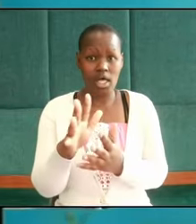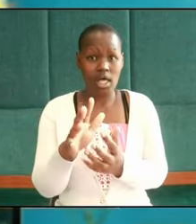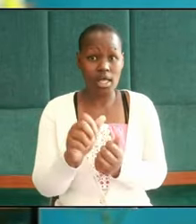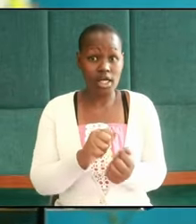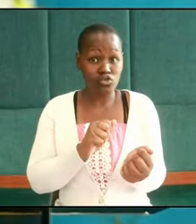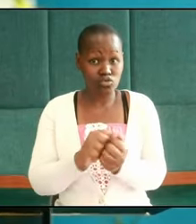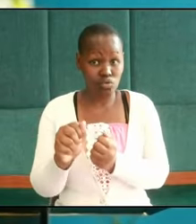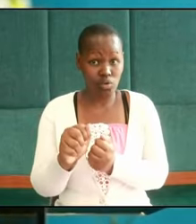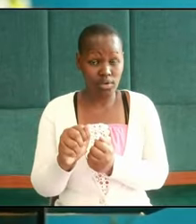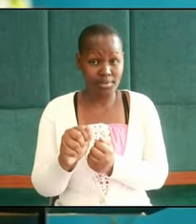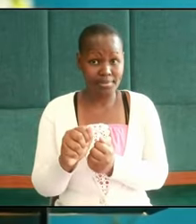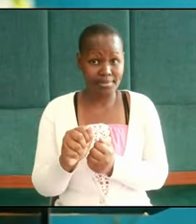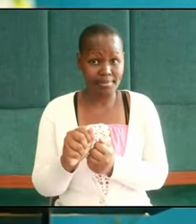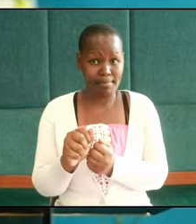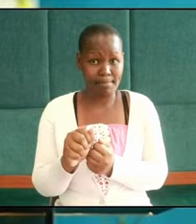Daniel